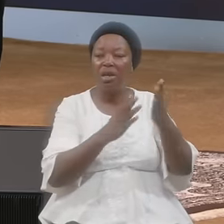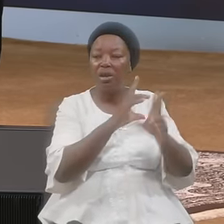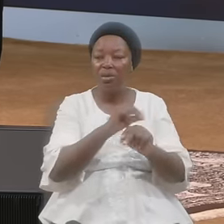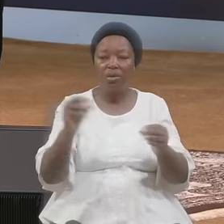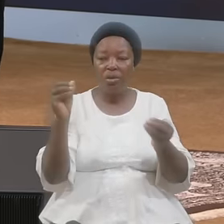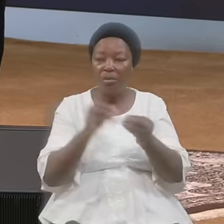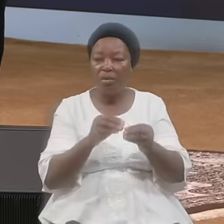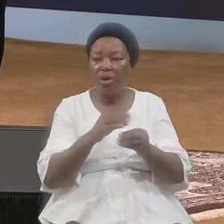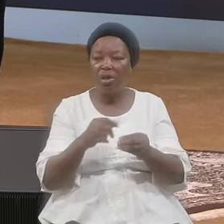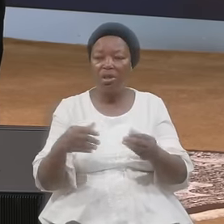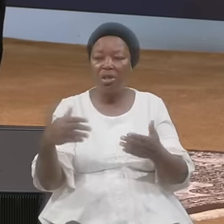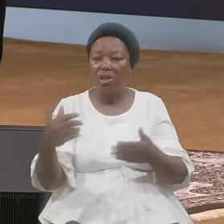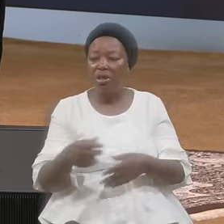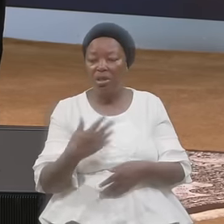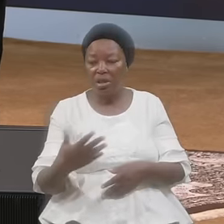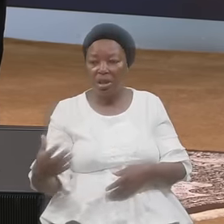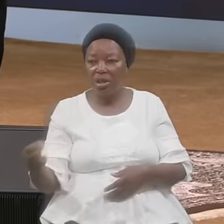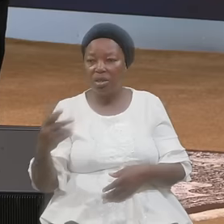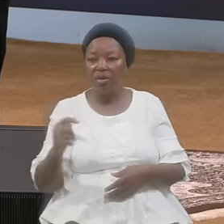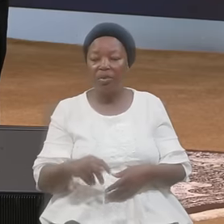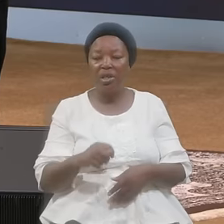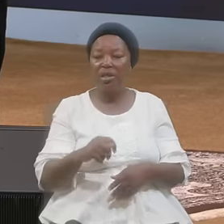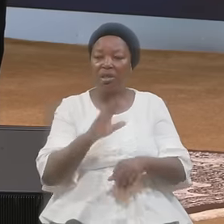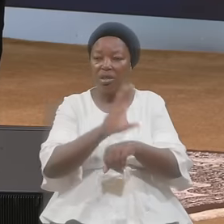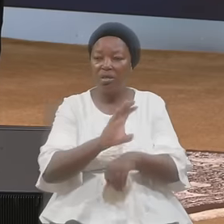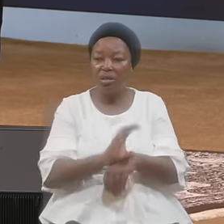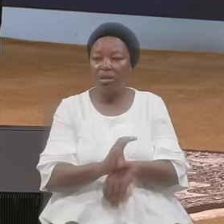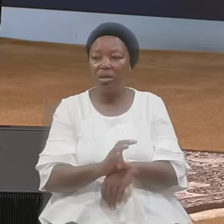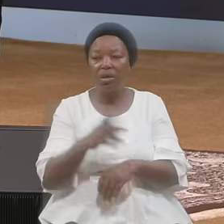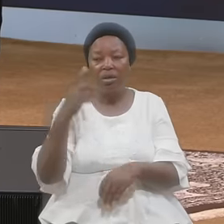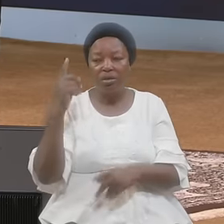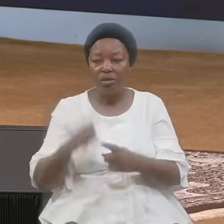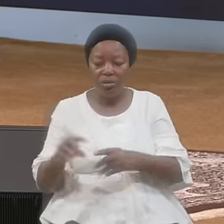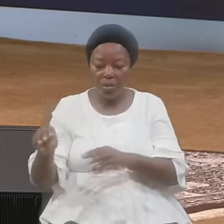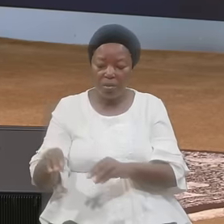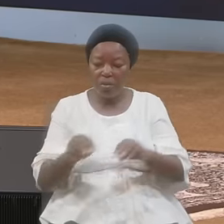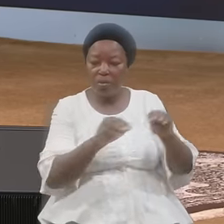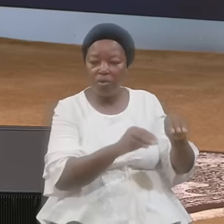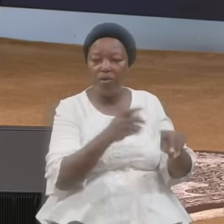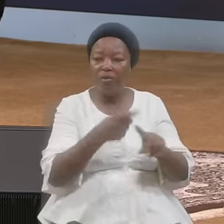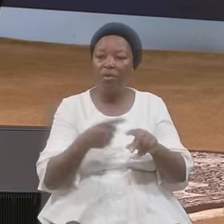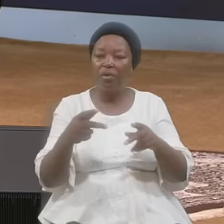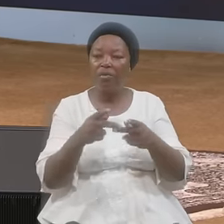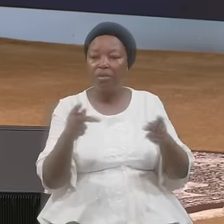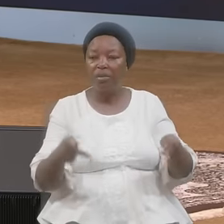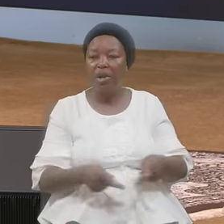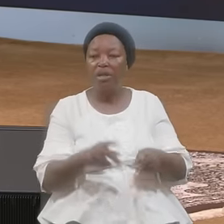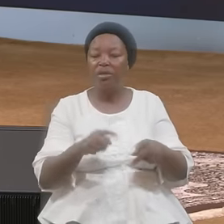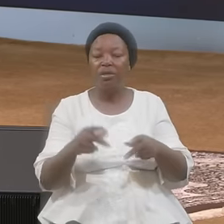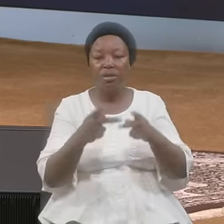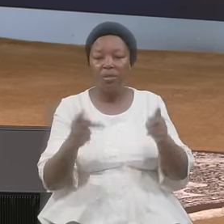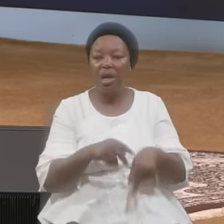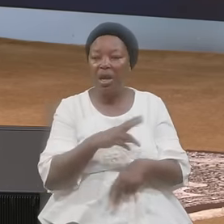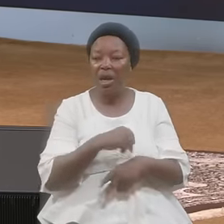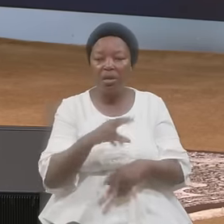The Utensil Of The Tabernacle To Move From Place To Place And There Is